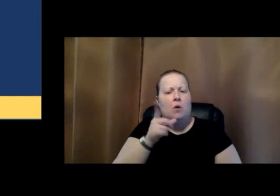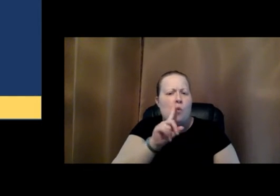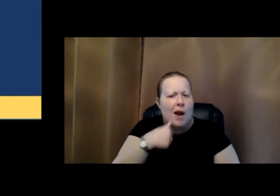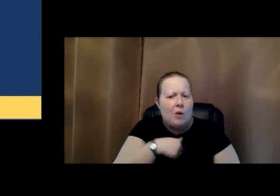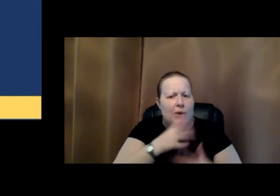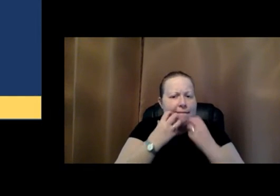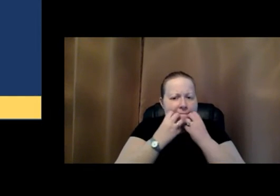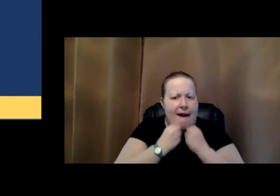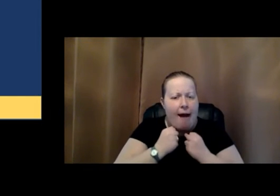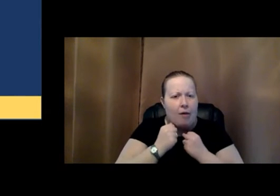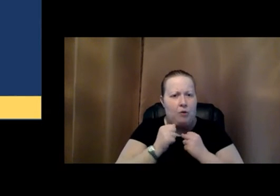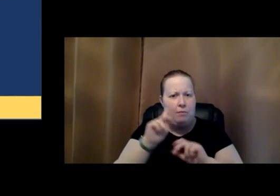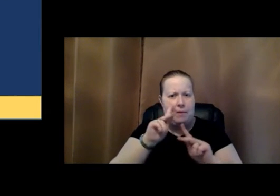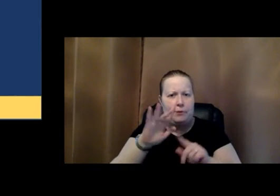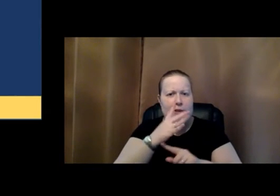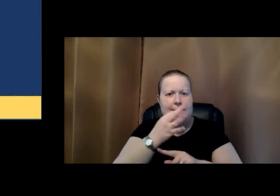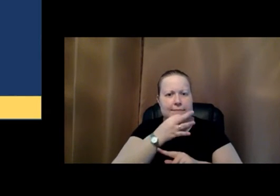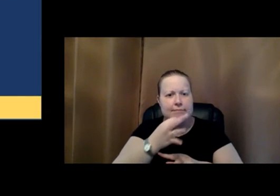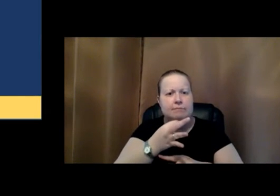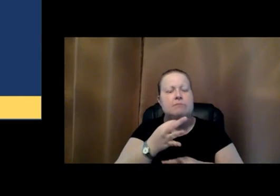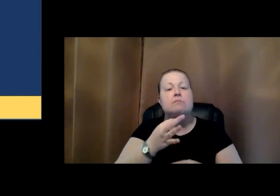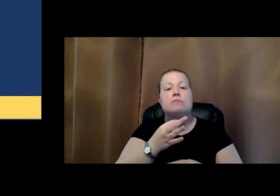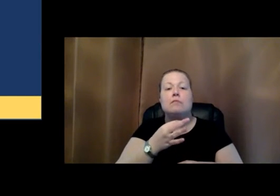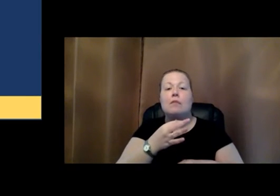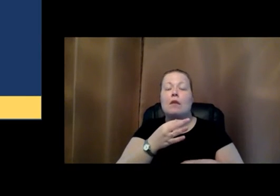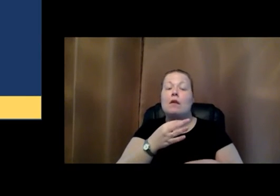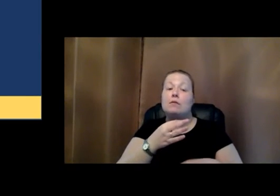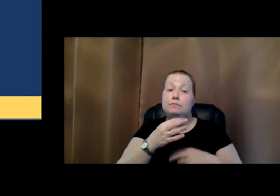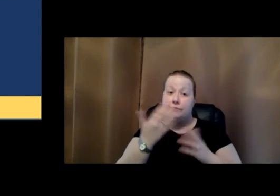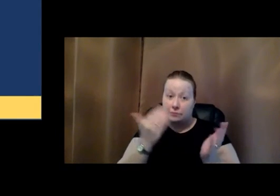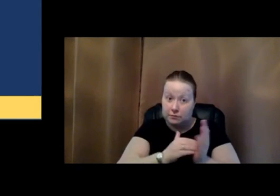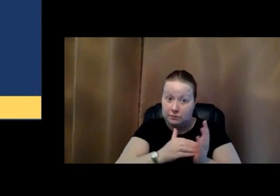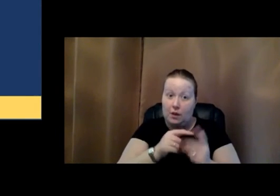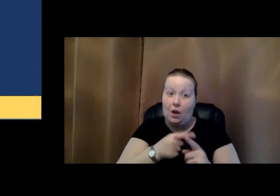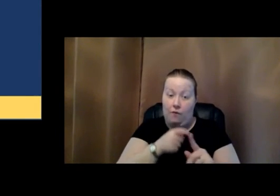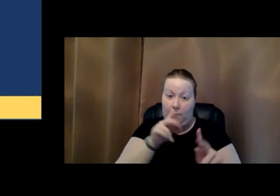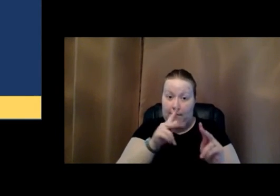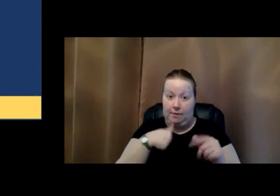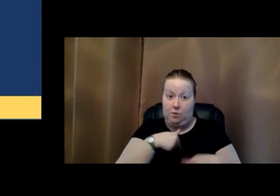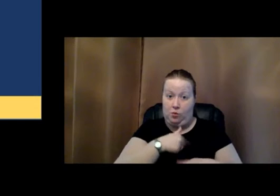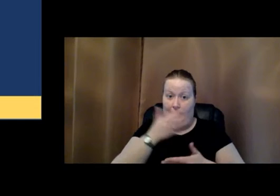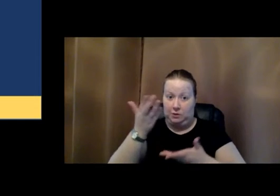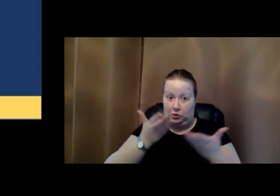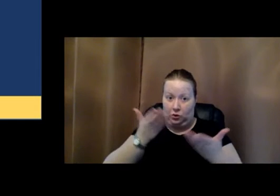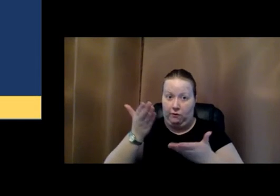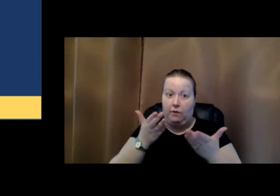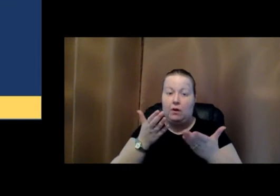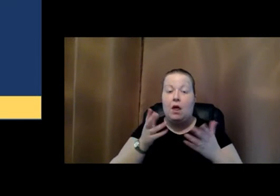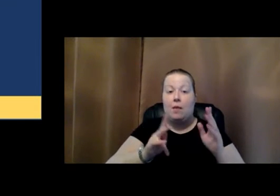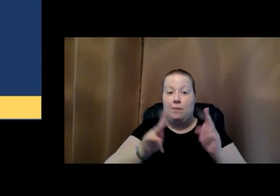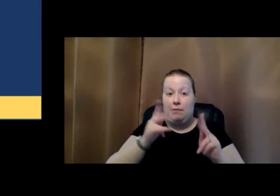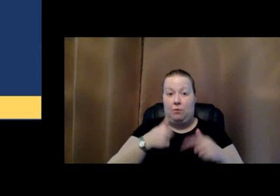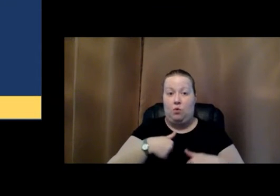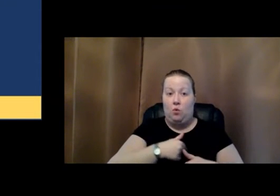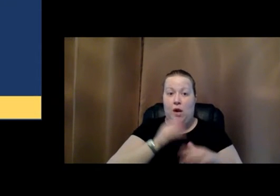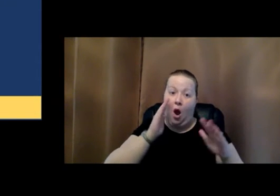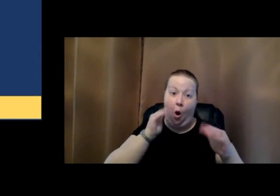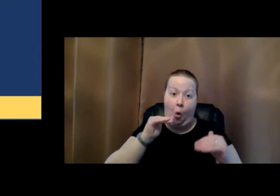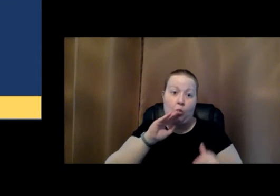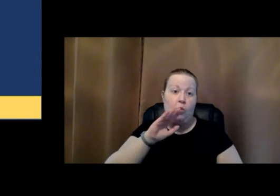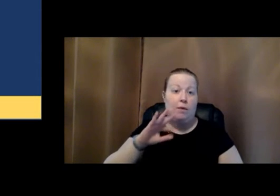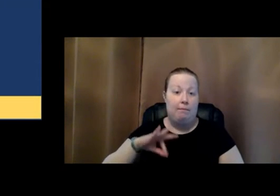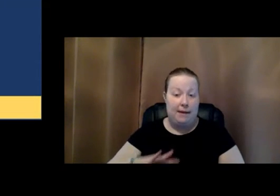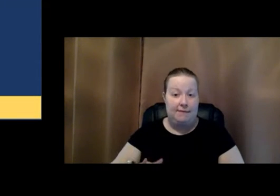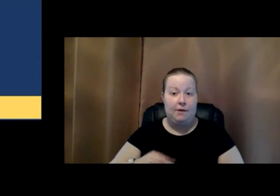from? We're valuing expertise, again, from the people who we serve, the people who we hope to have benefit from